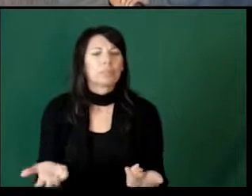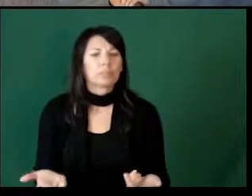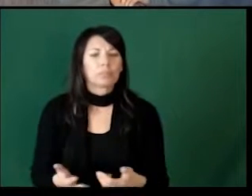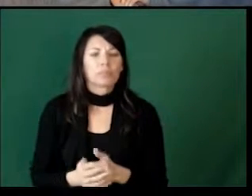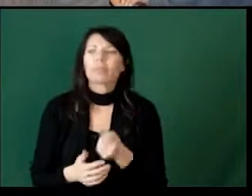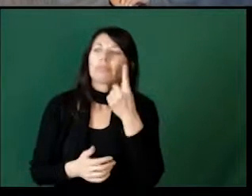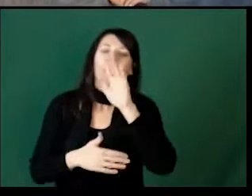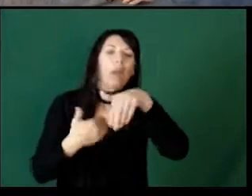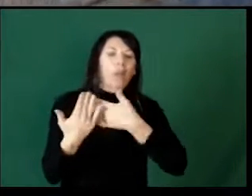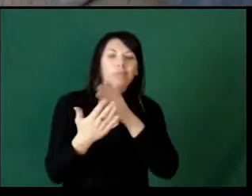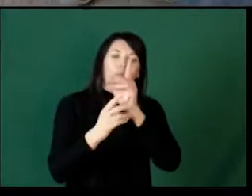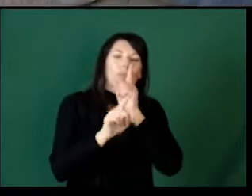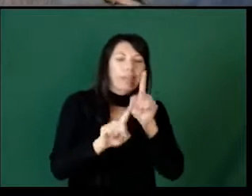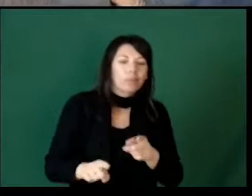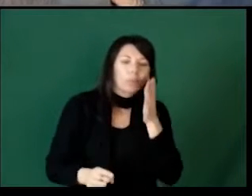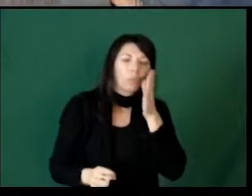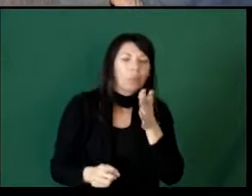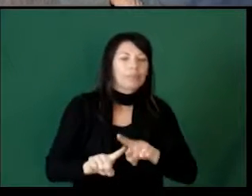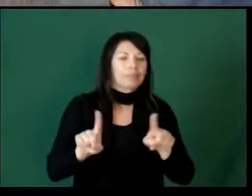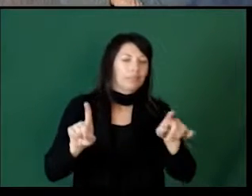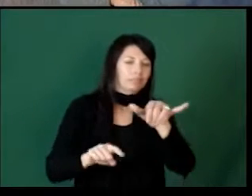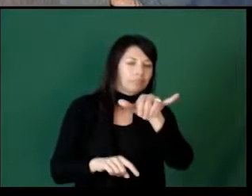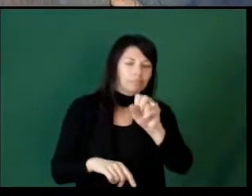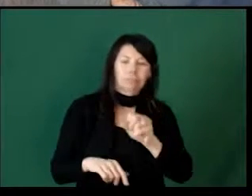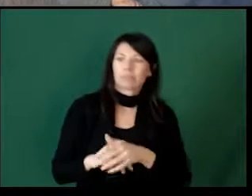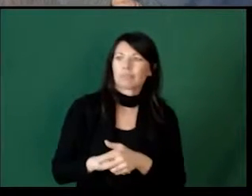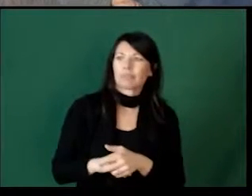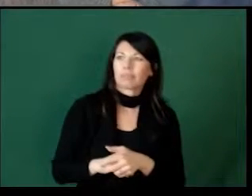with your child? And all of your answers may be different.